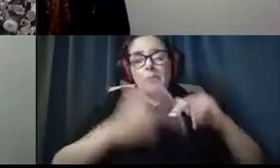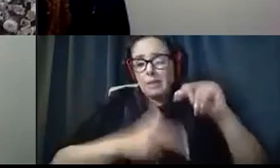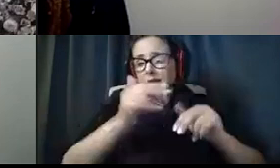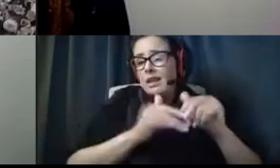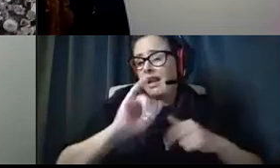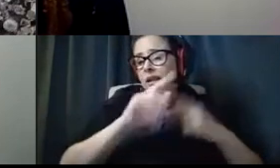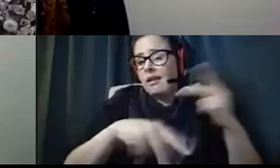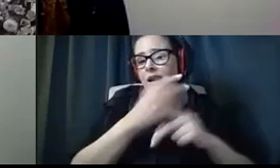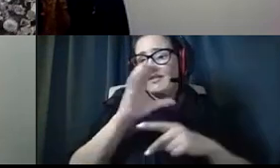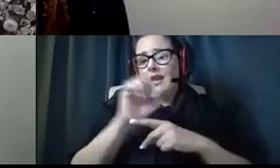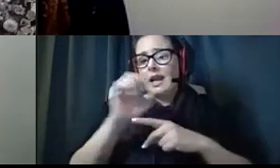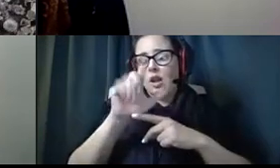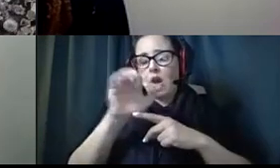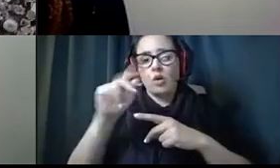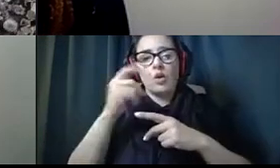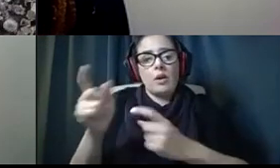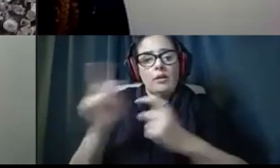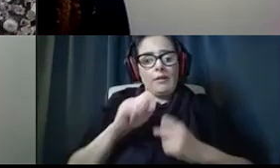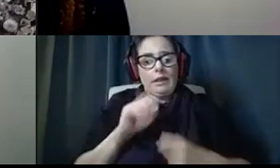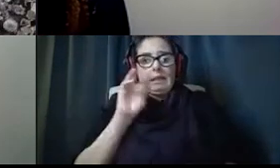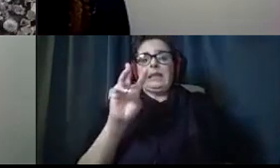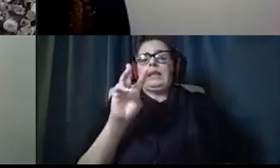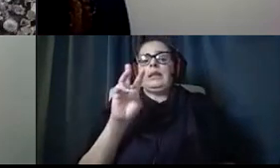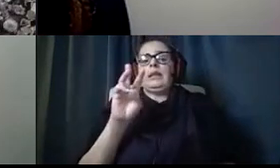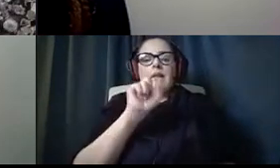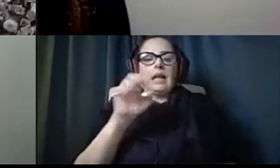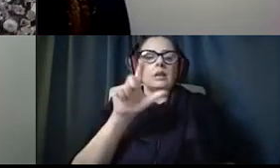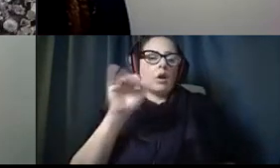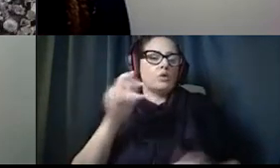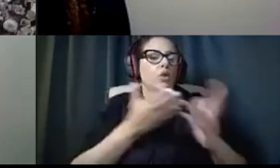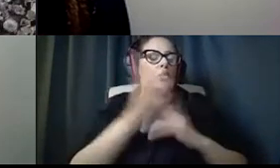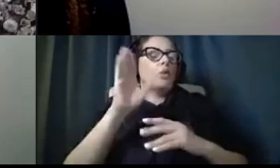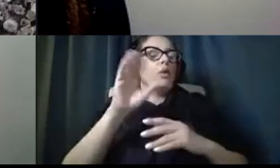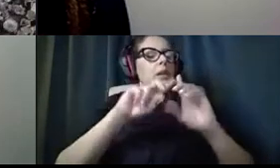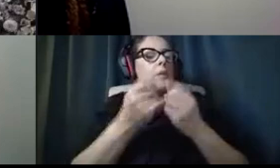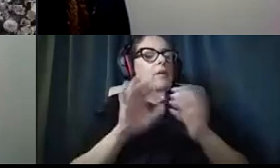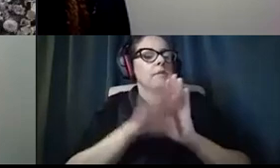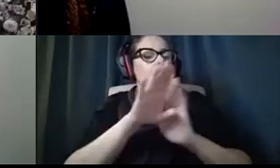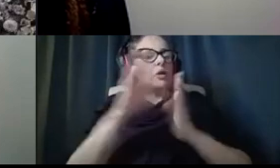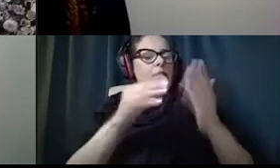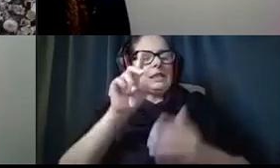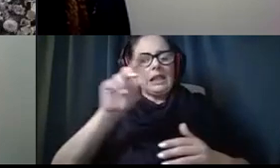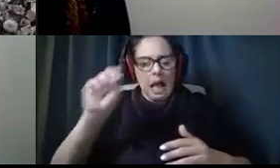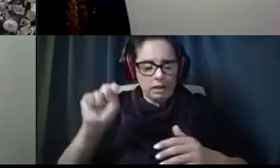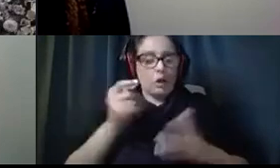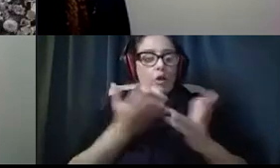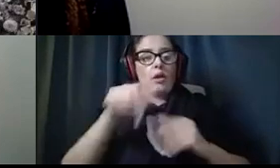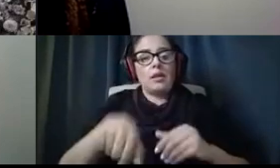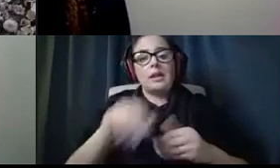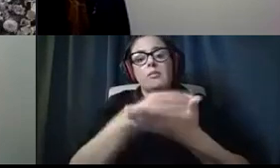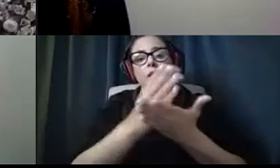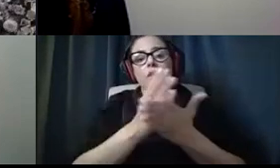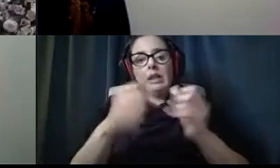were allocated six caseloads by the Department of Developmental Services in this current budget year, and we are populating